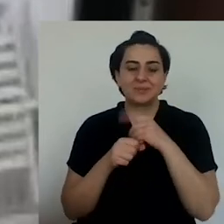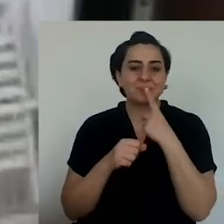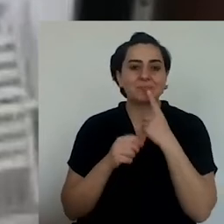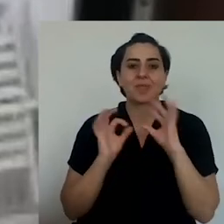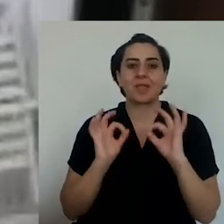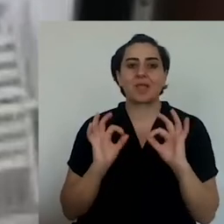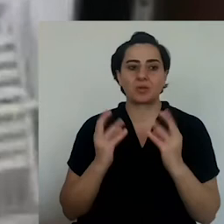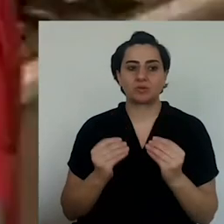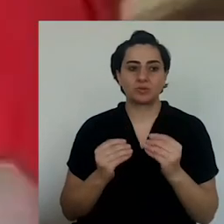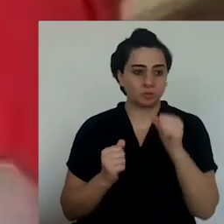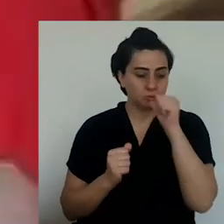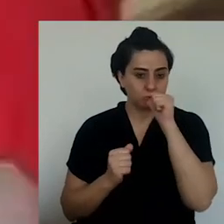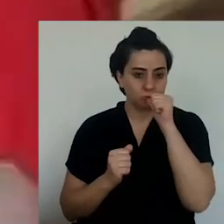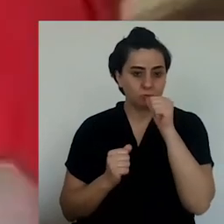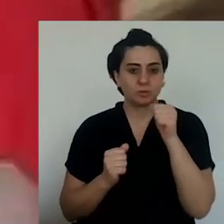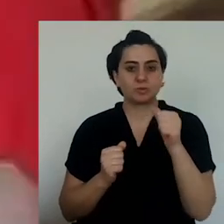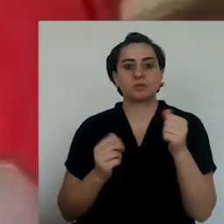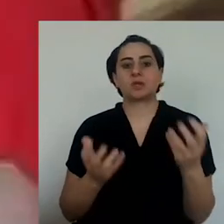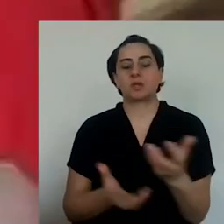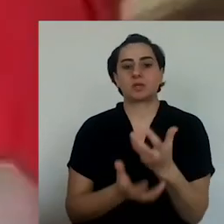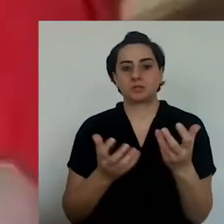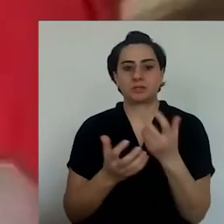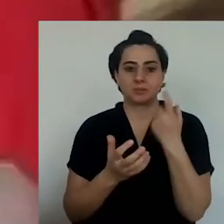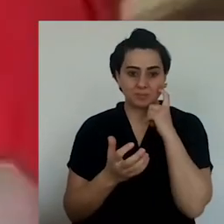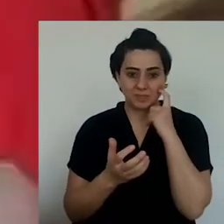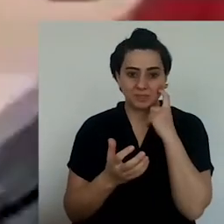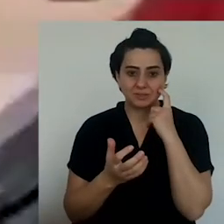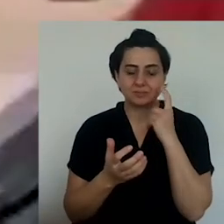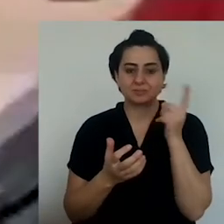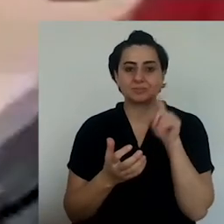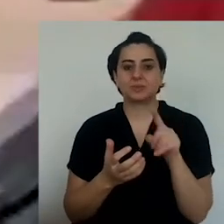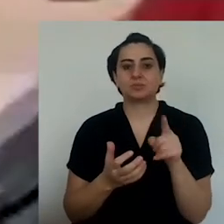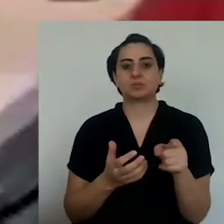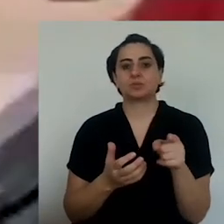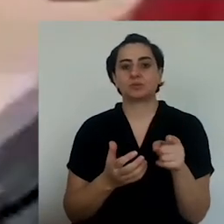Well, we need to trap the taste inside the potato.